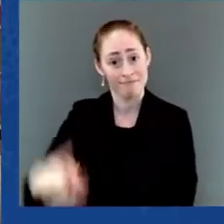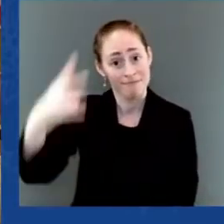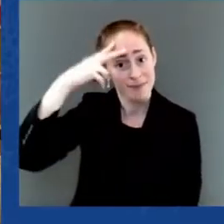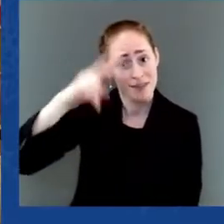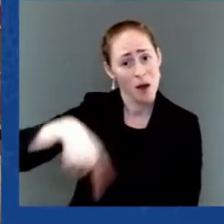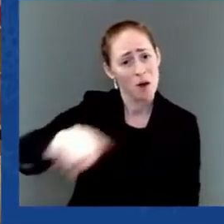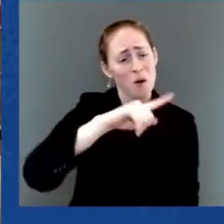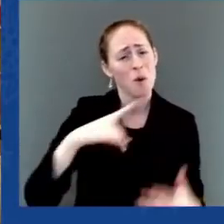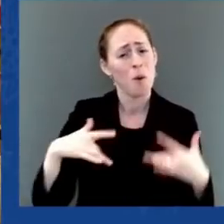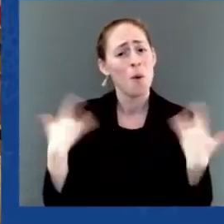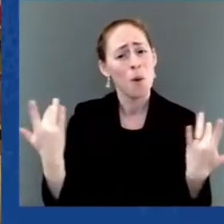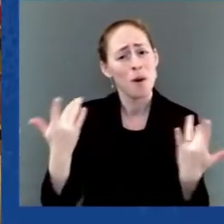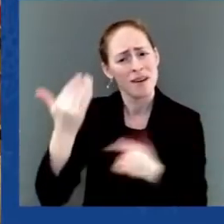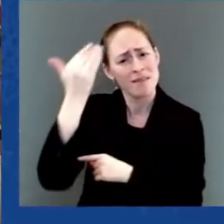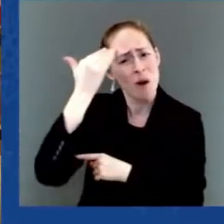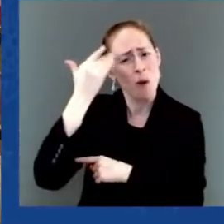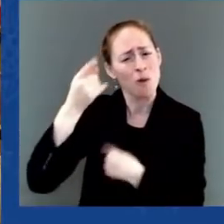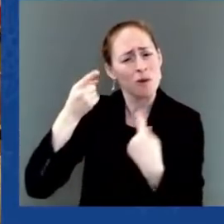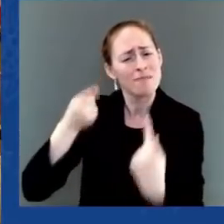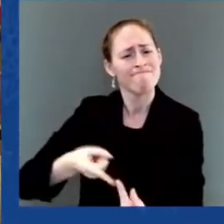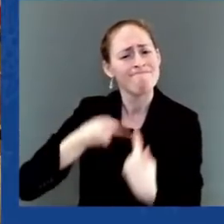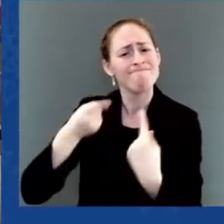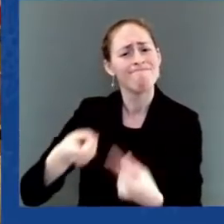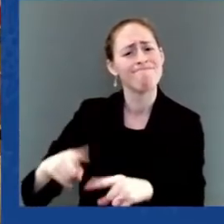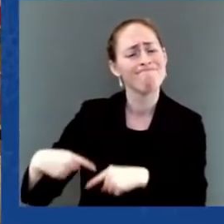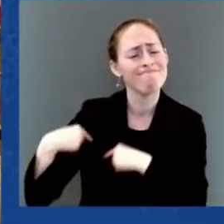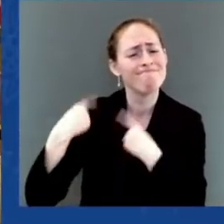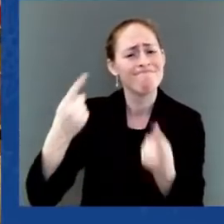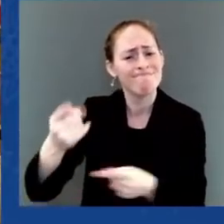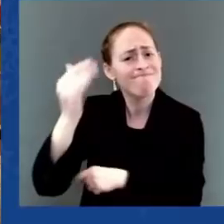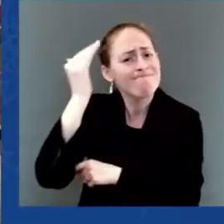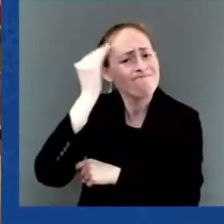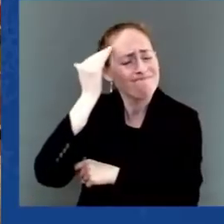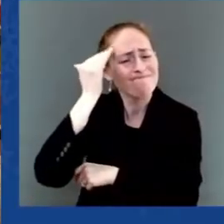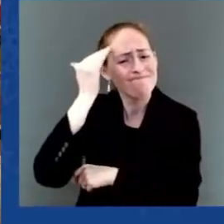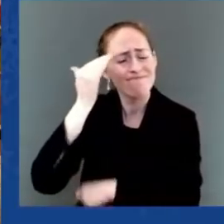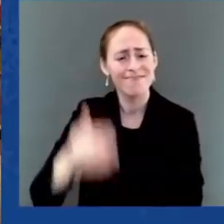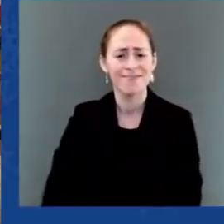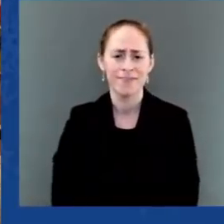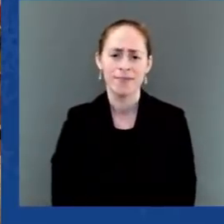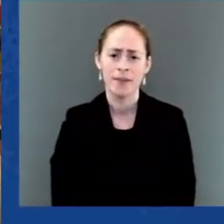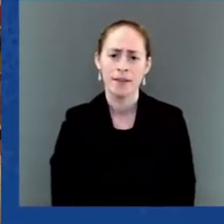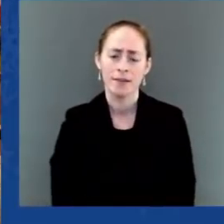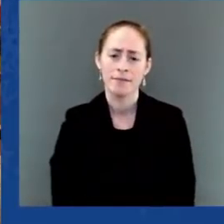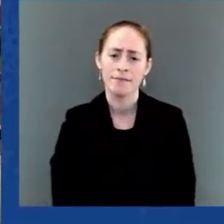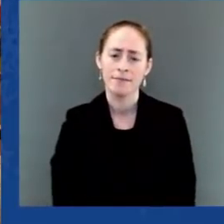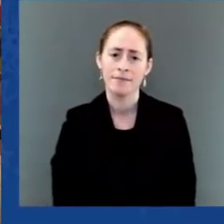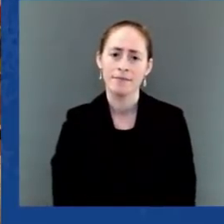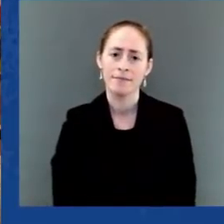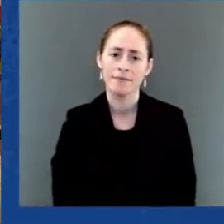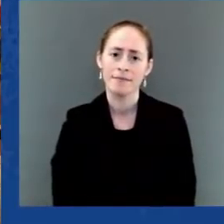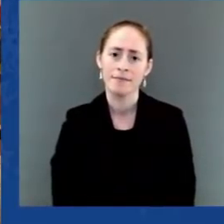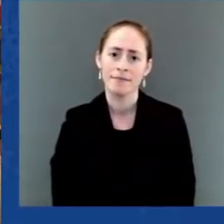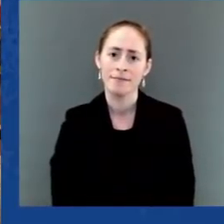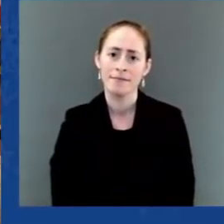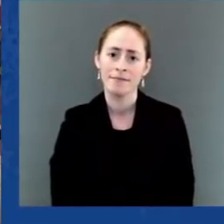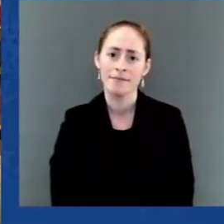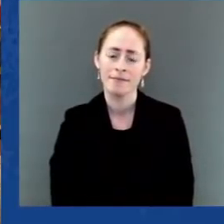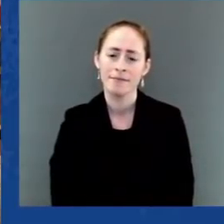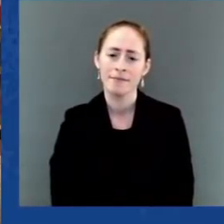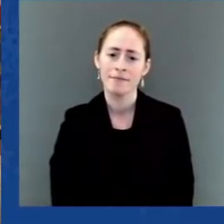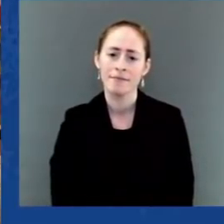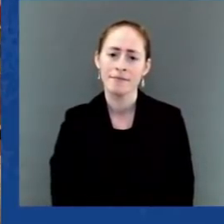in turn, express ourselves with respect and honesty and we will know how to correspond with